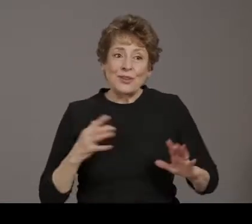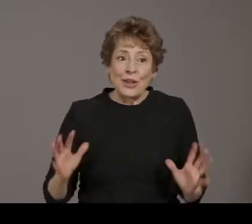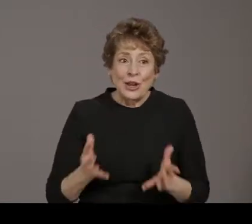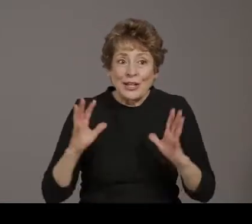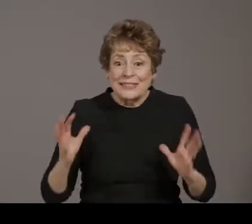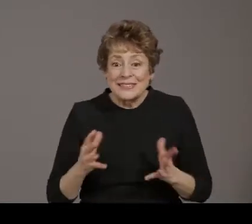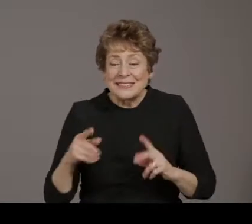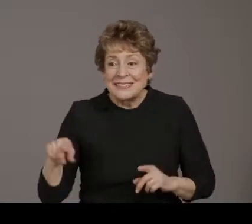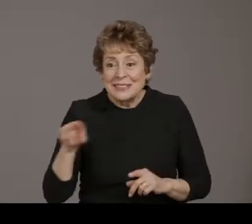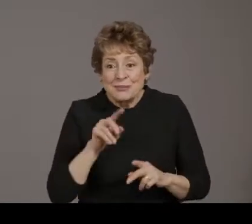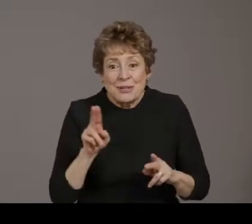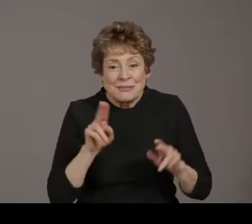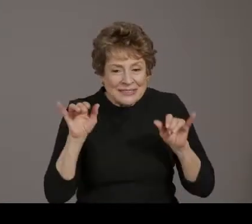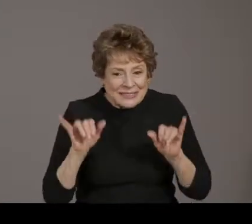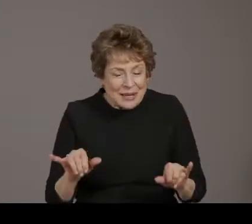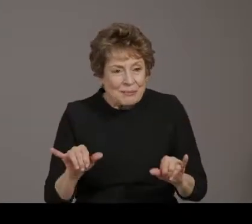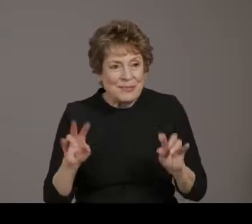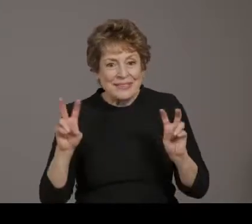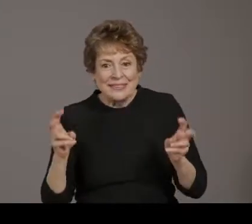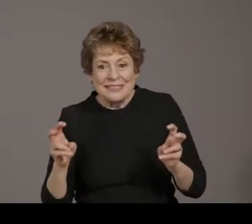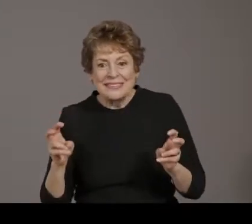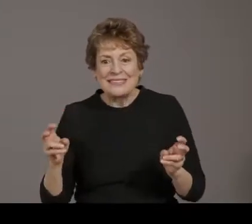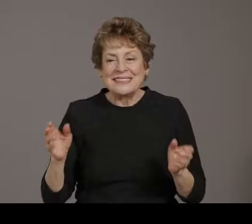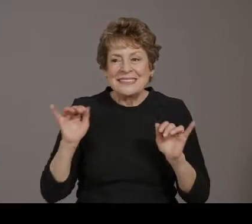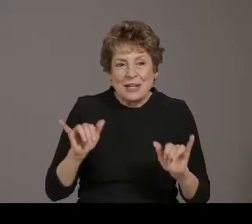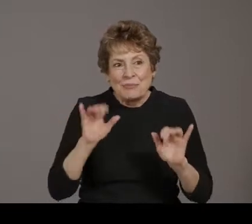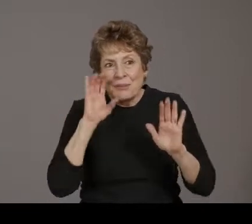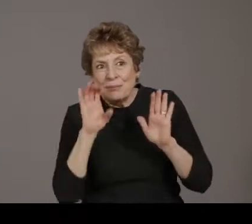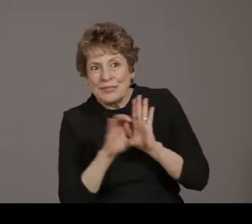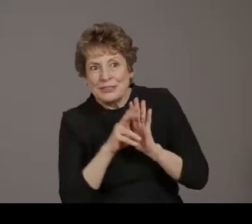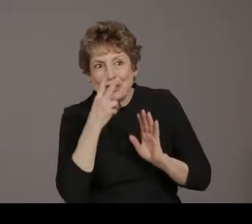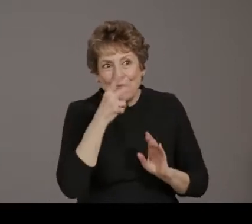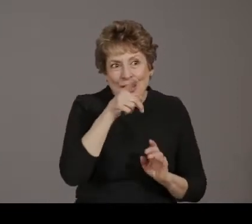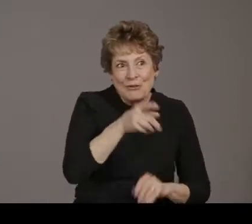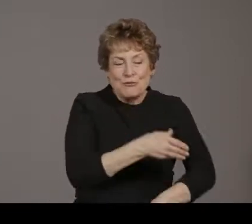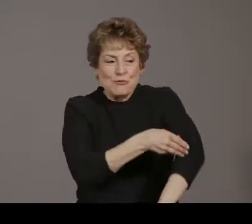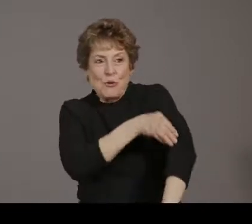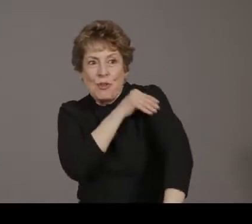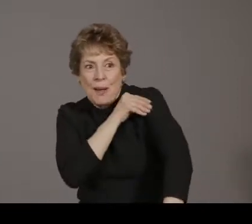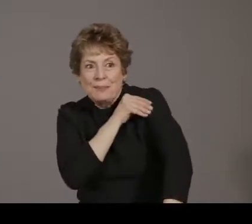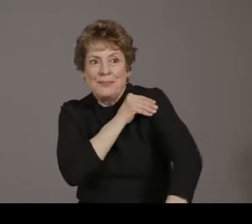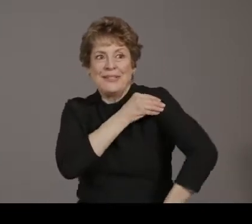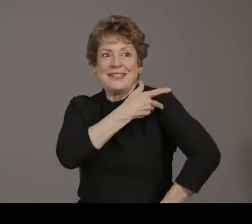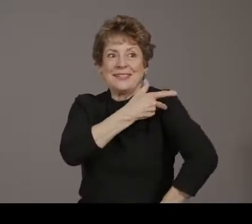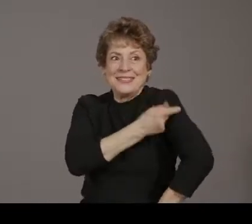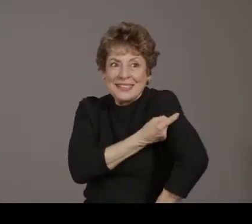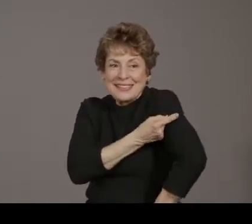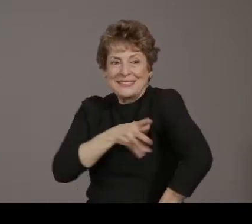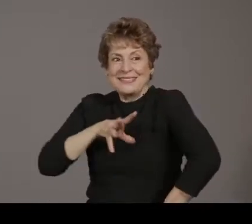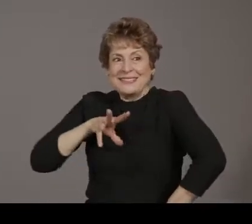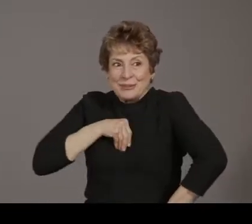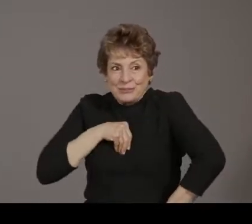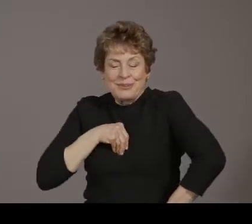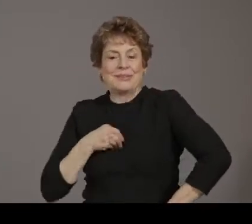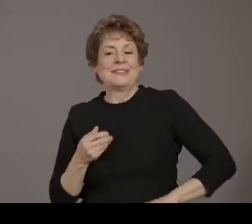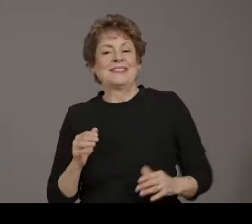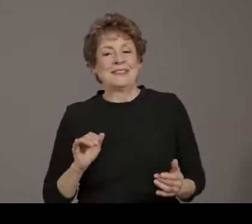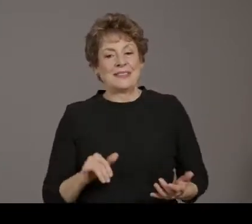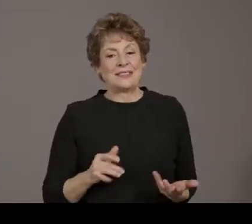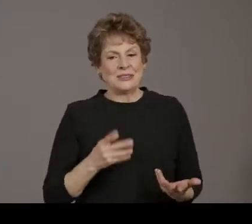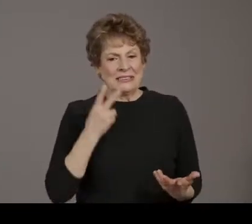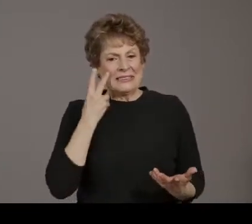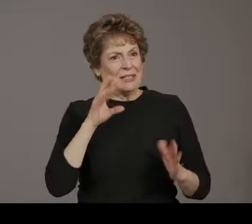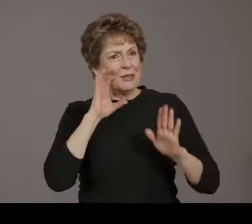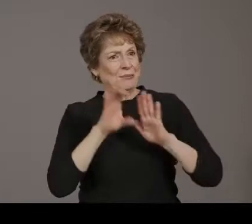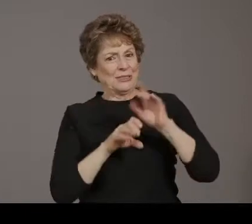the message out there. But you'll see that we've got significant social media using people from our community that people